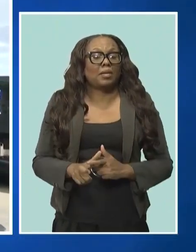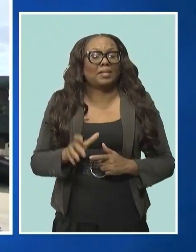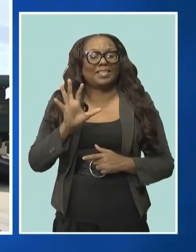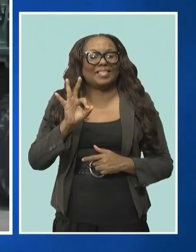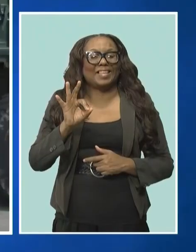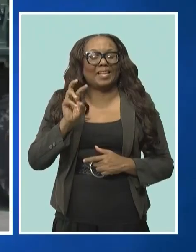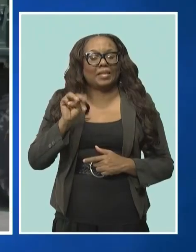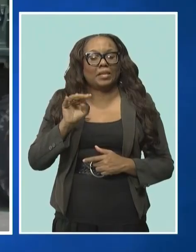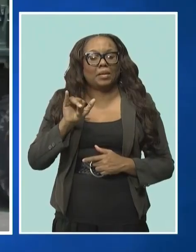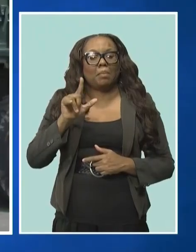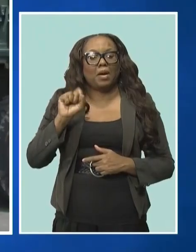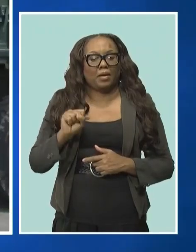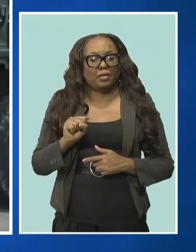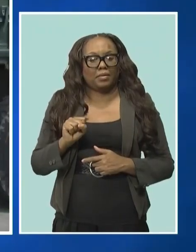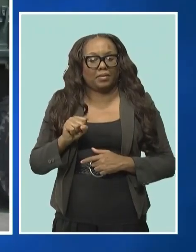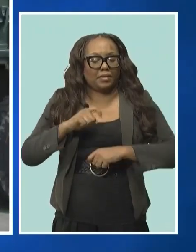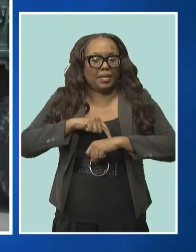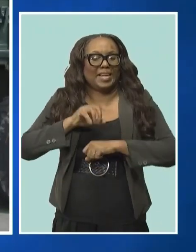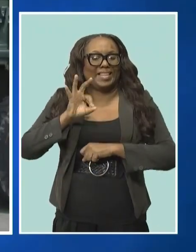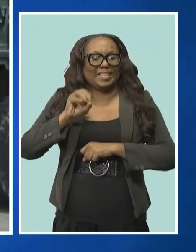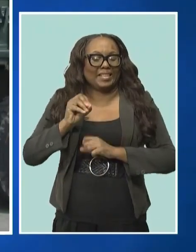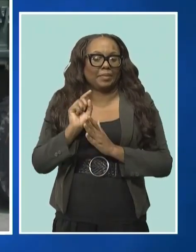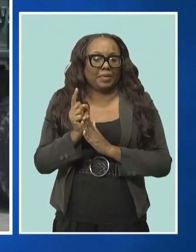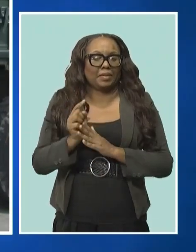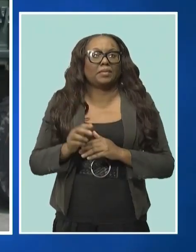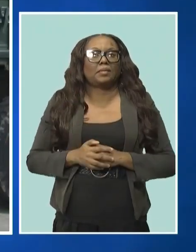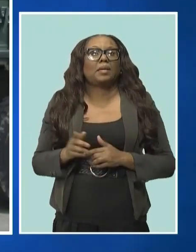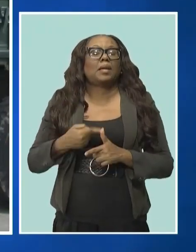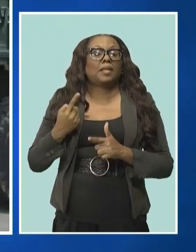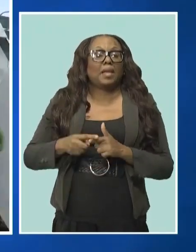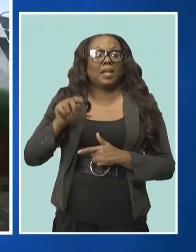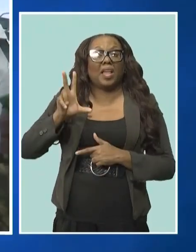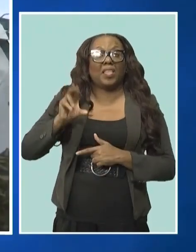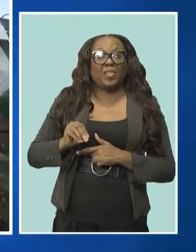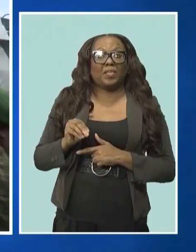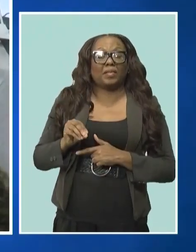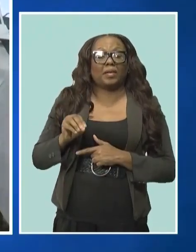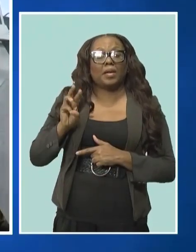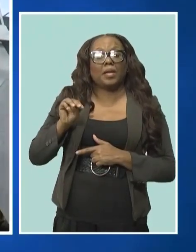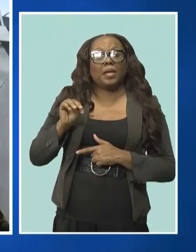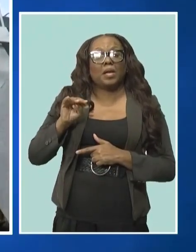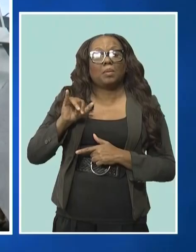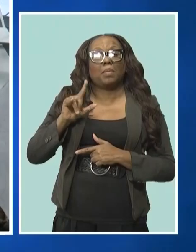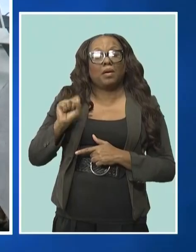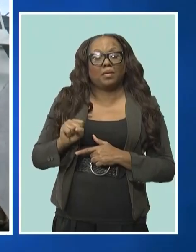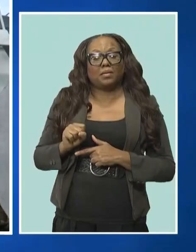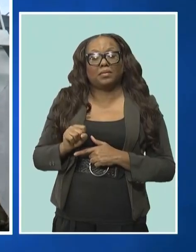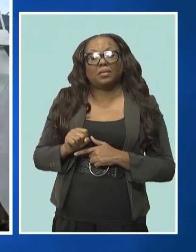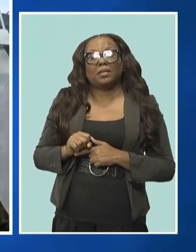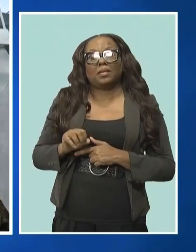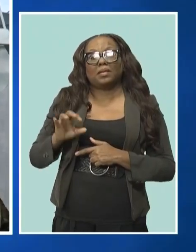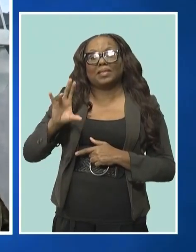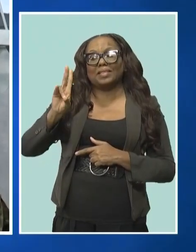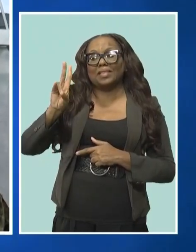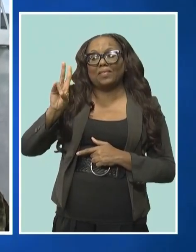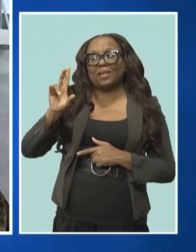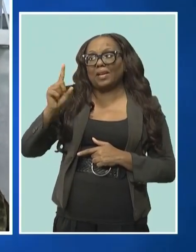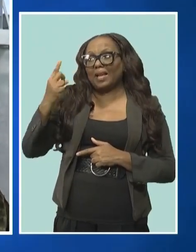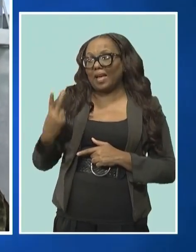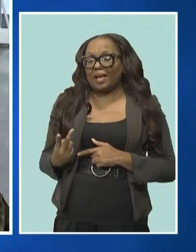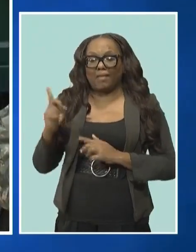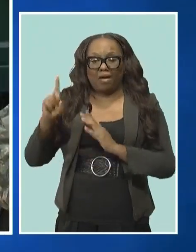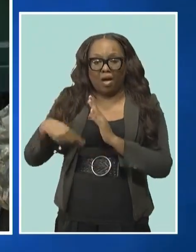or less. Then they have to do 30 miles in seven and a half hours or less. And then